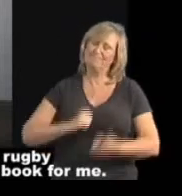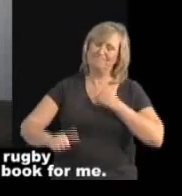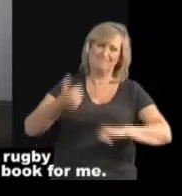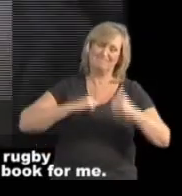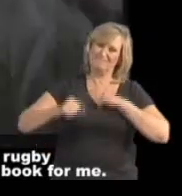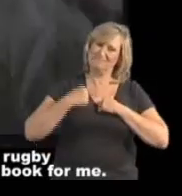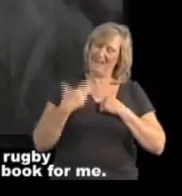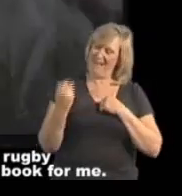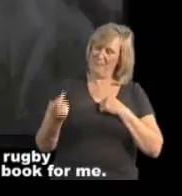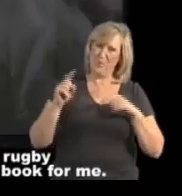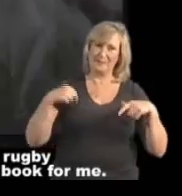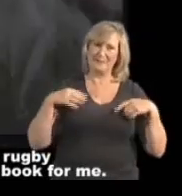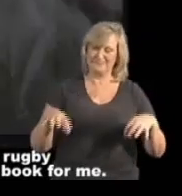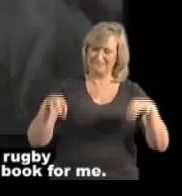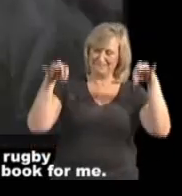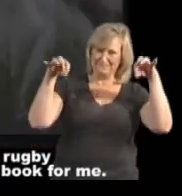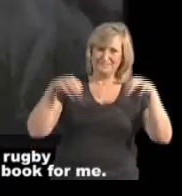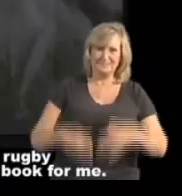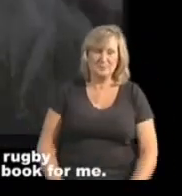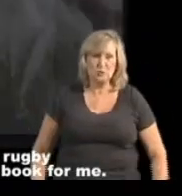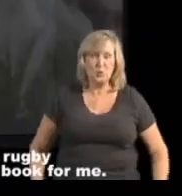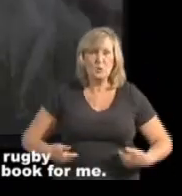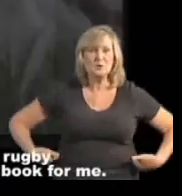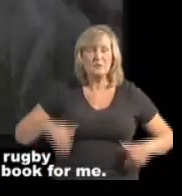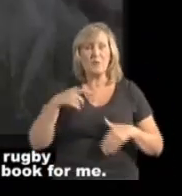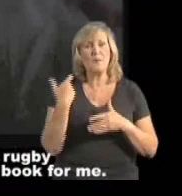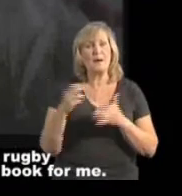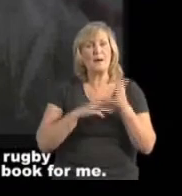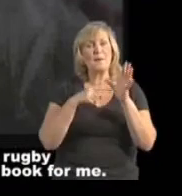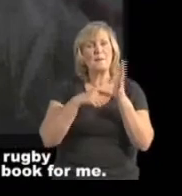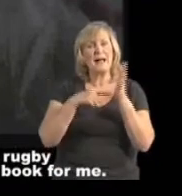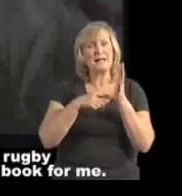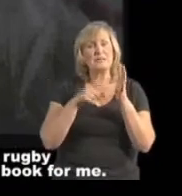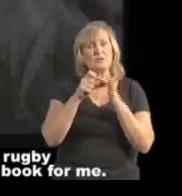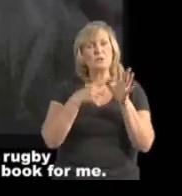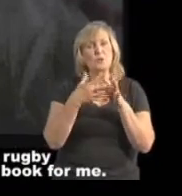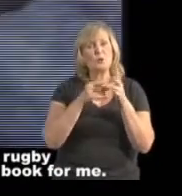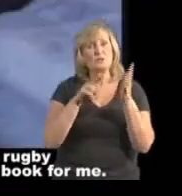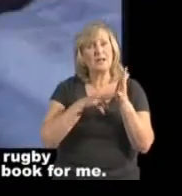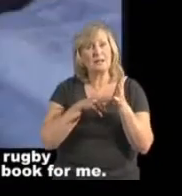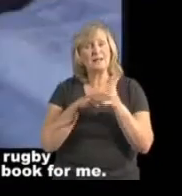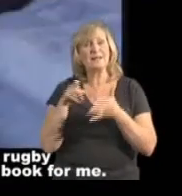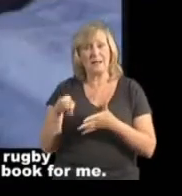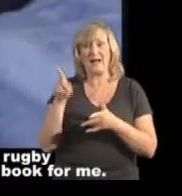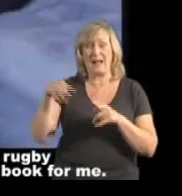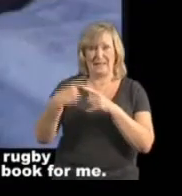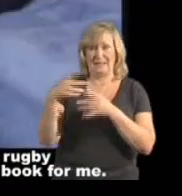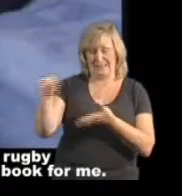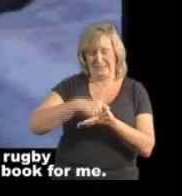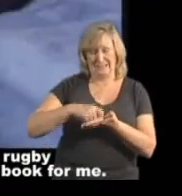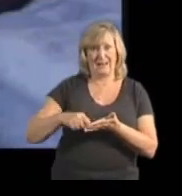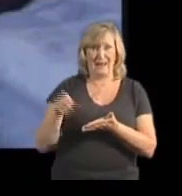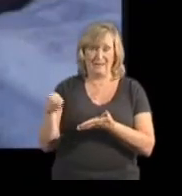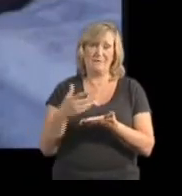joy are Matt Dawson's AND Shorts and Sacks and he signed his book for me.